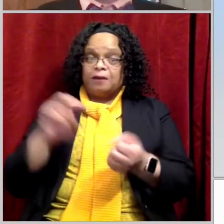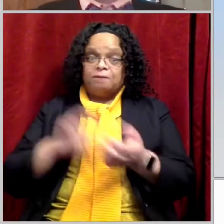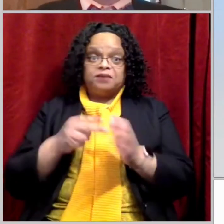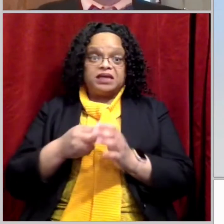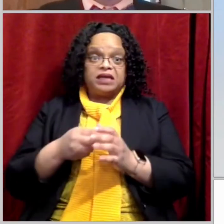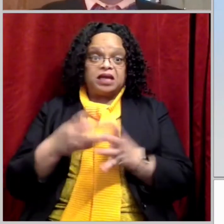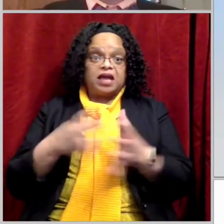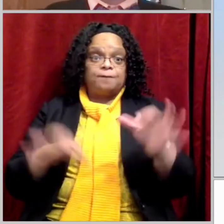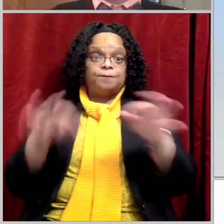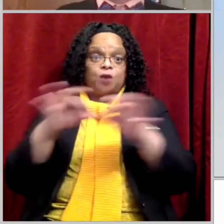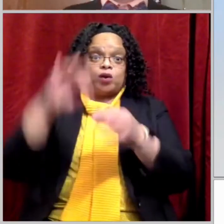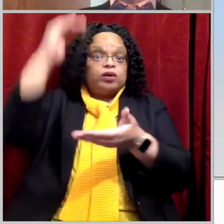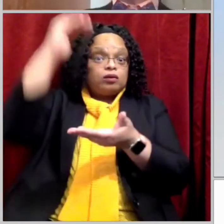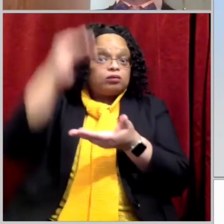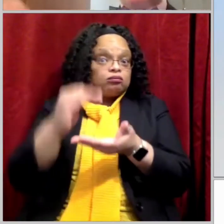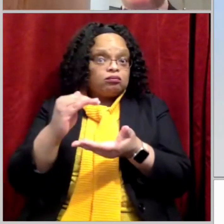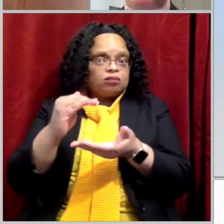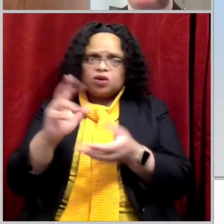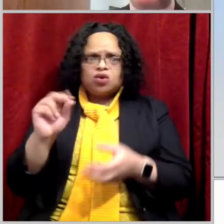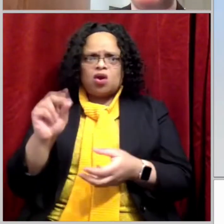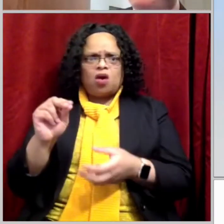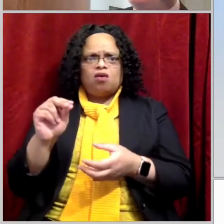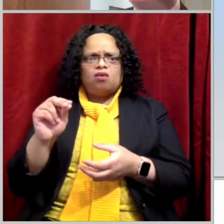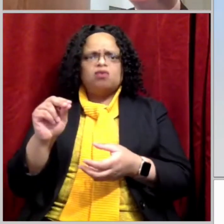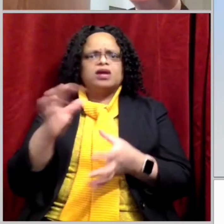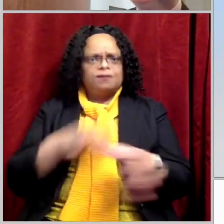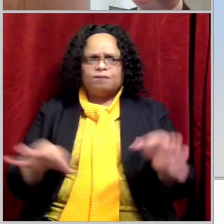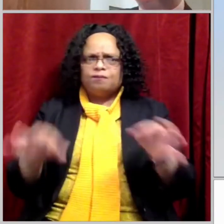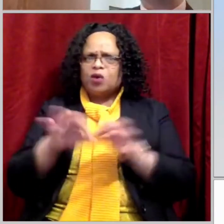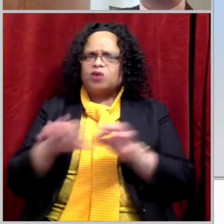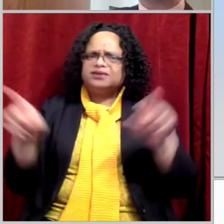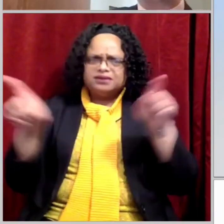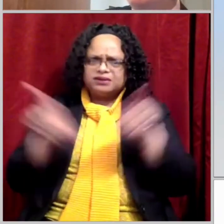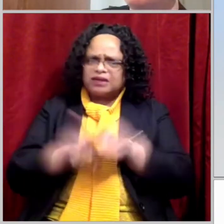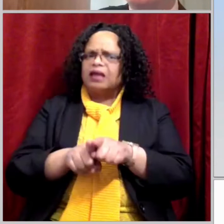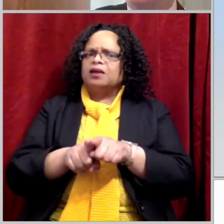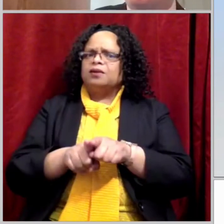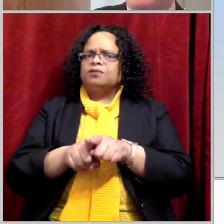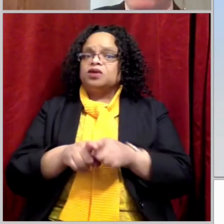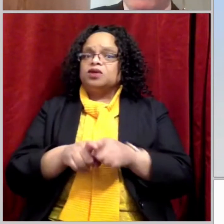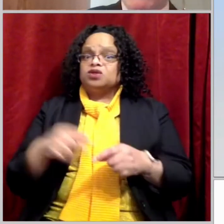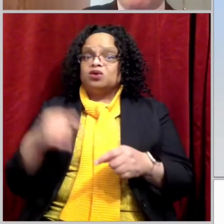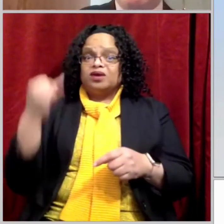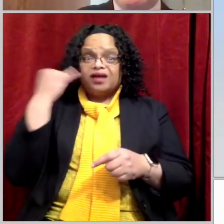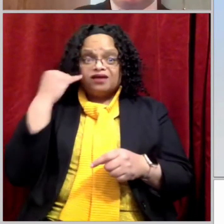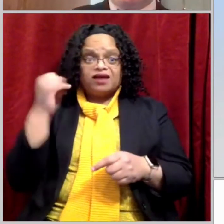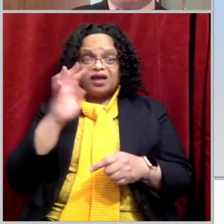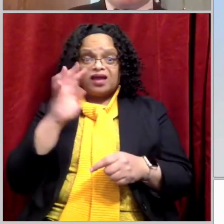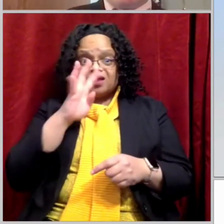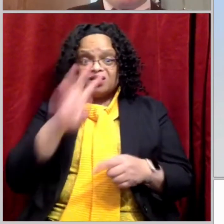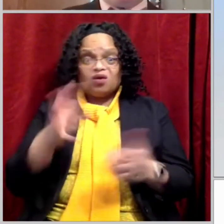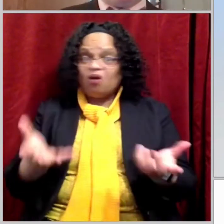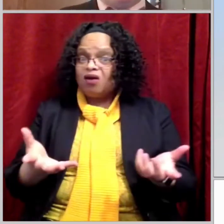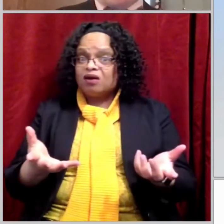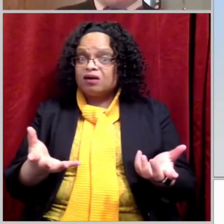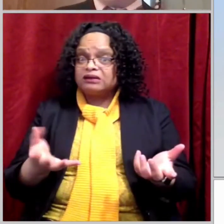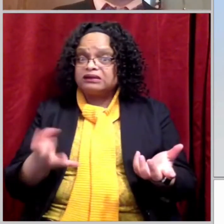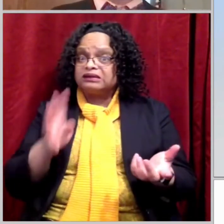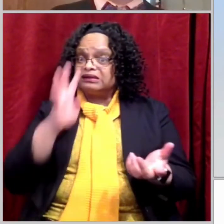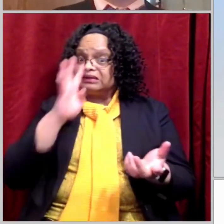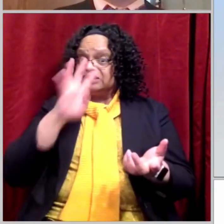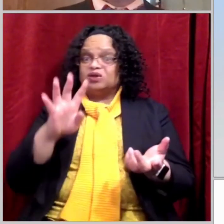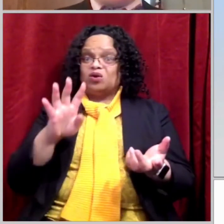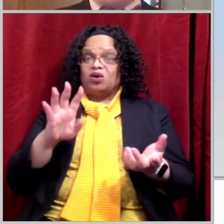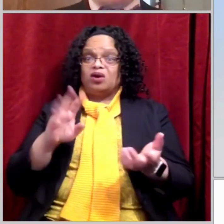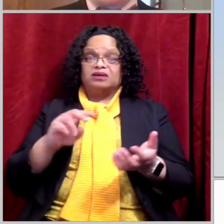significance in our lives today, 2,000 years later. And to ignore them would be to ignore them to our